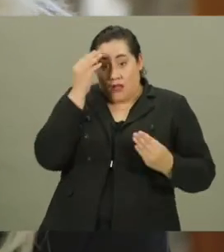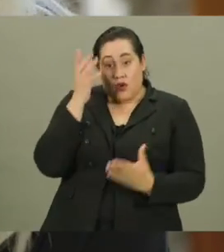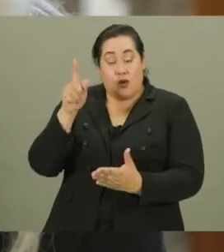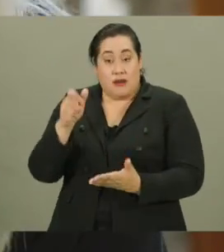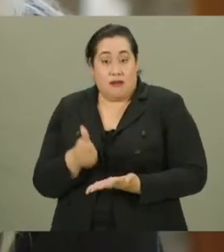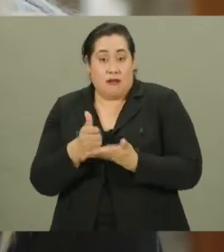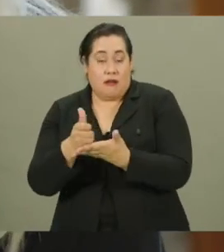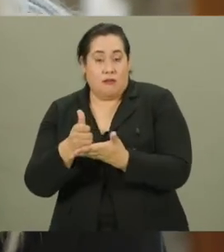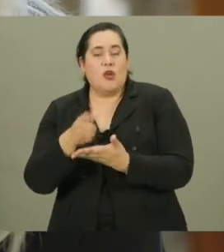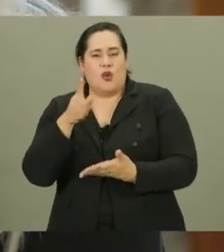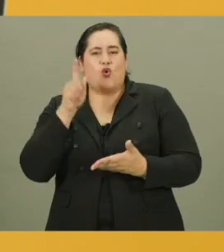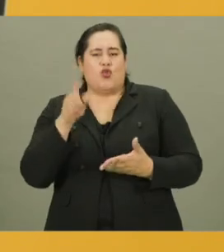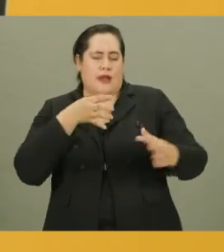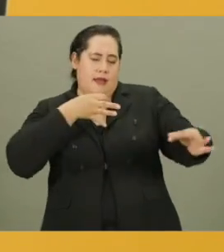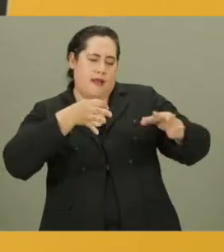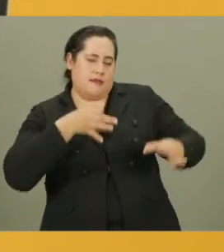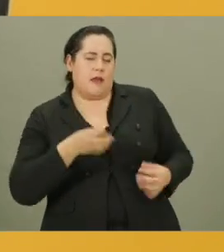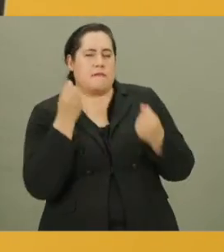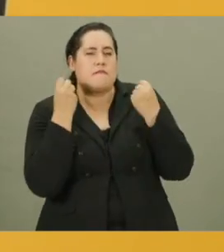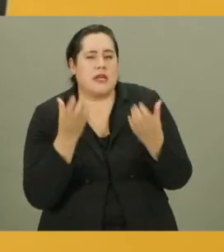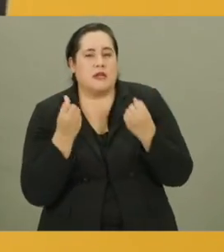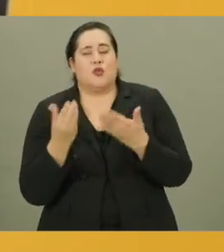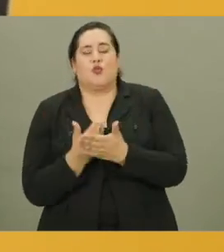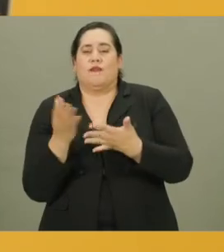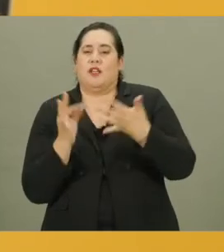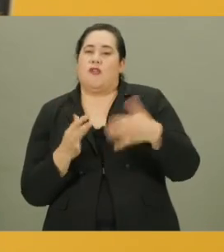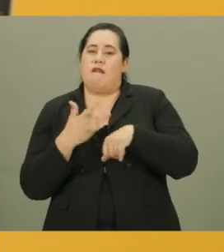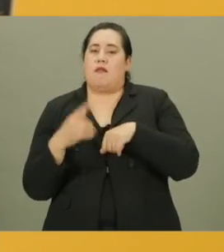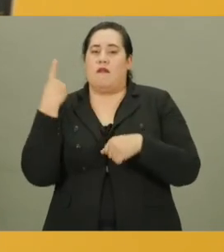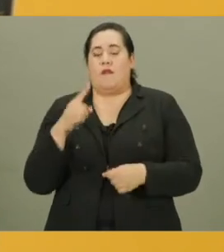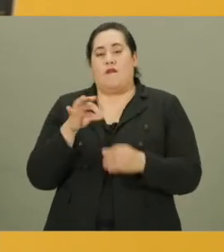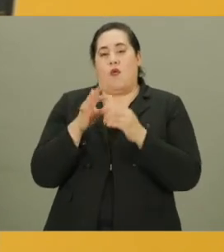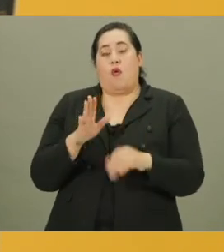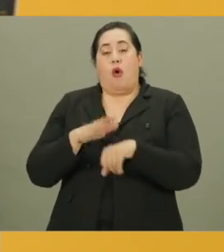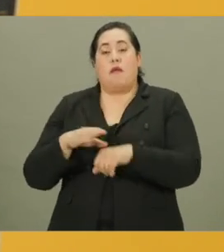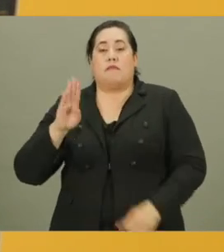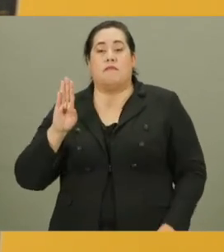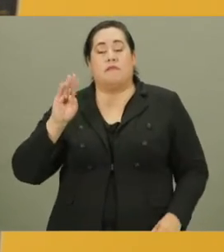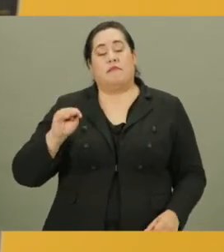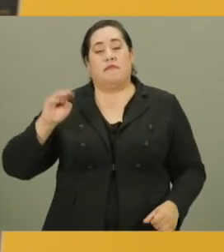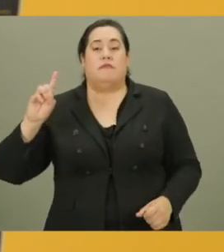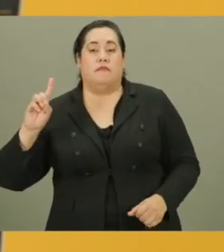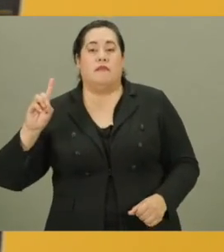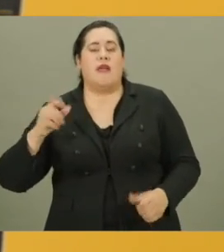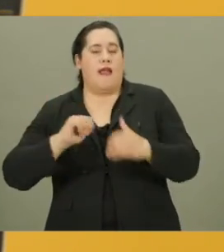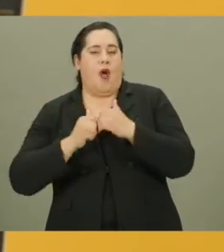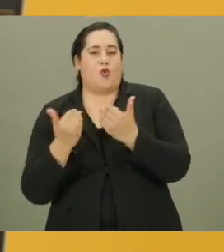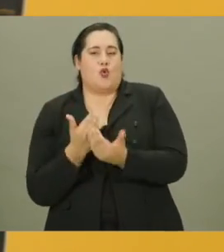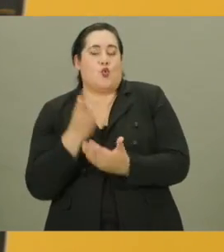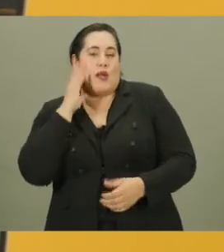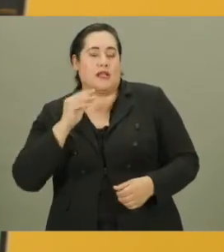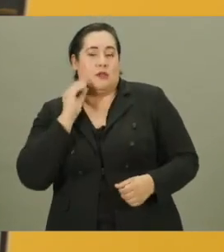and they let you know they need assistance, you should explain the many new features available to the voter on the ballot marking device